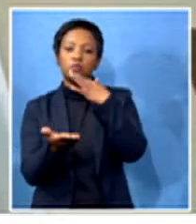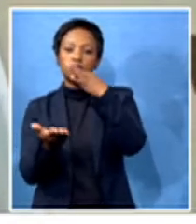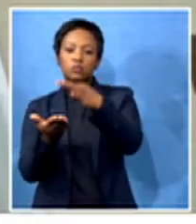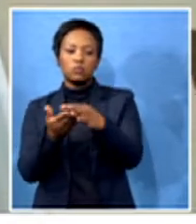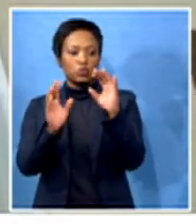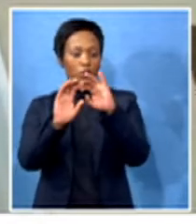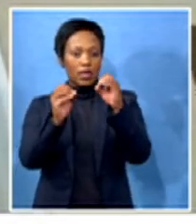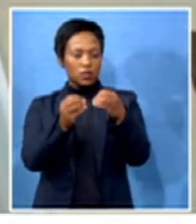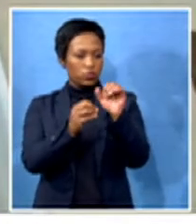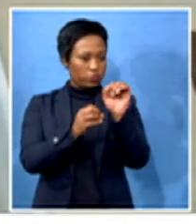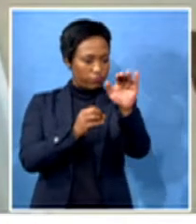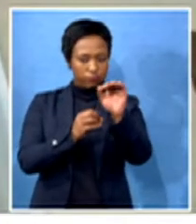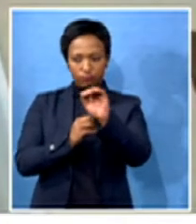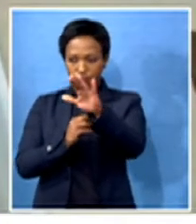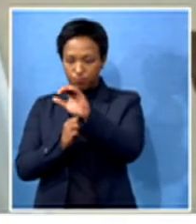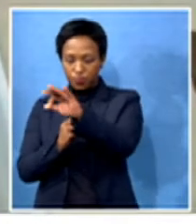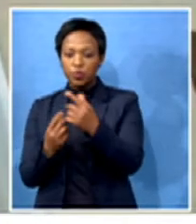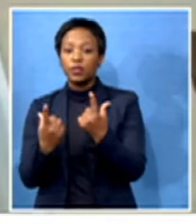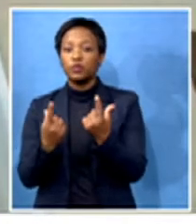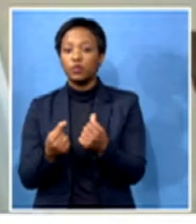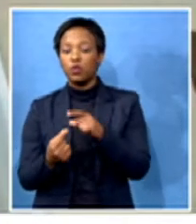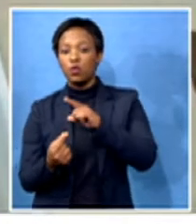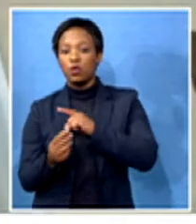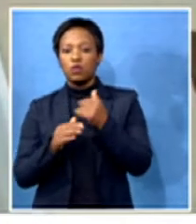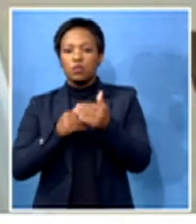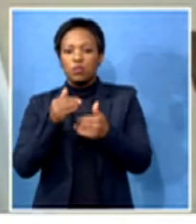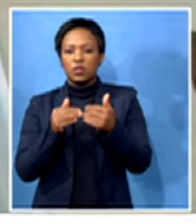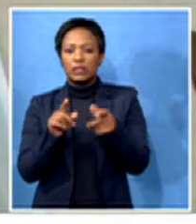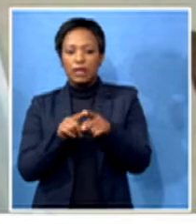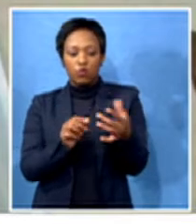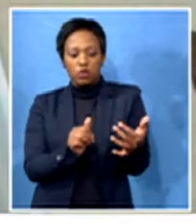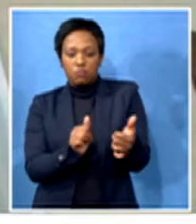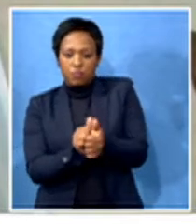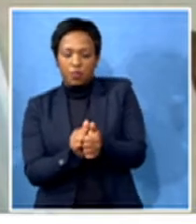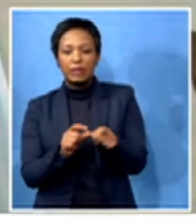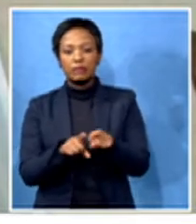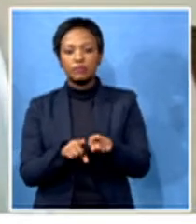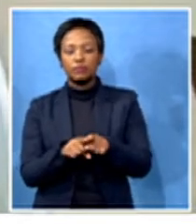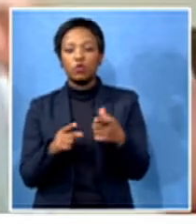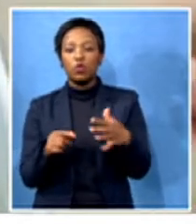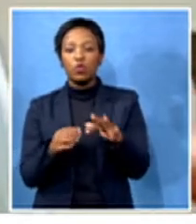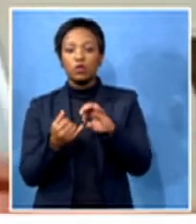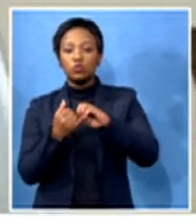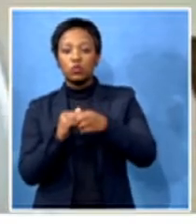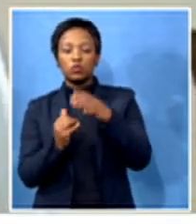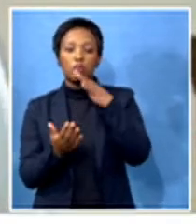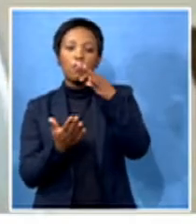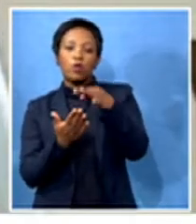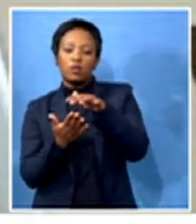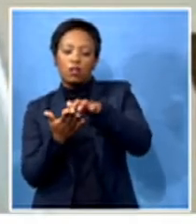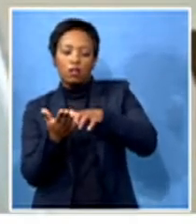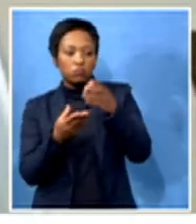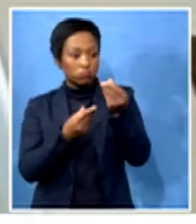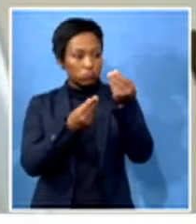our course, who fund courses like ours. So, most times, we try to send our proposals, but unfortunately, we've not